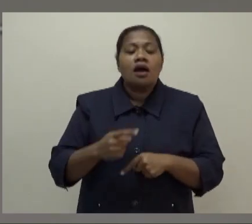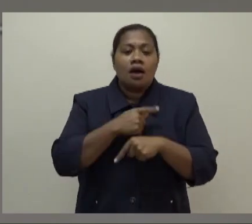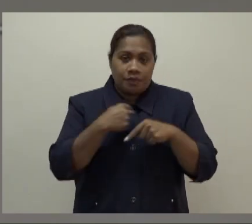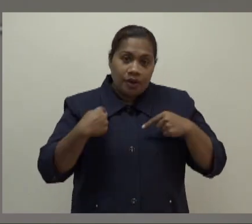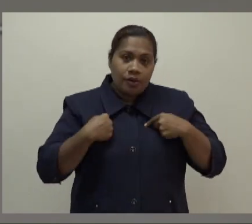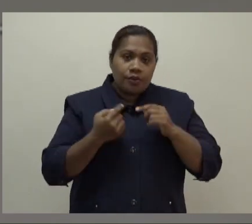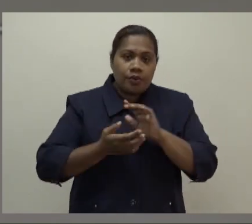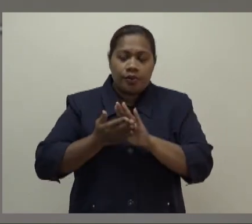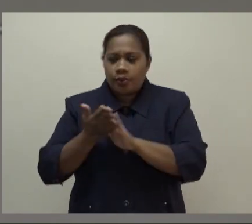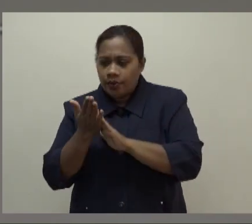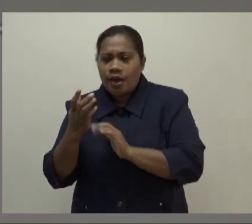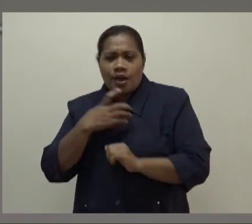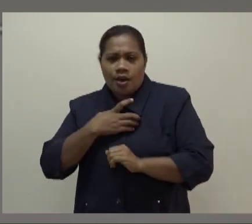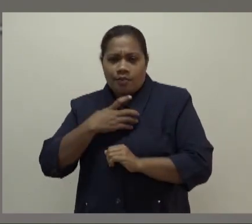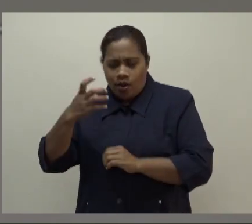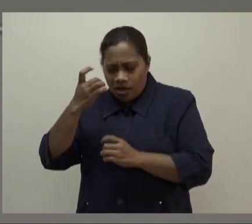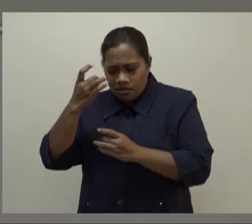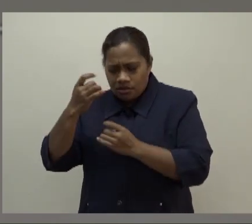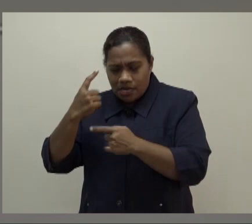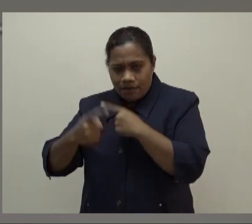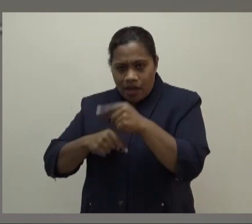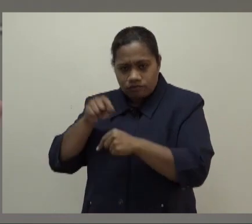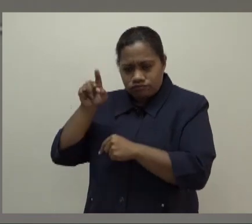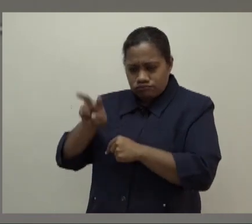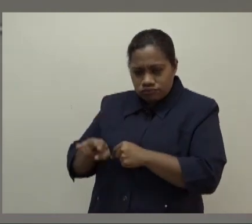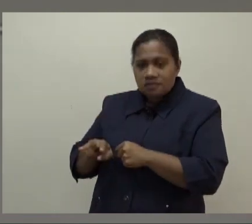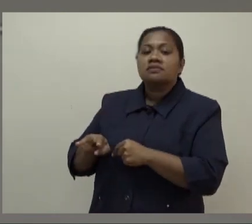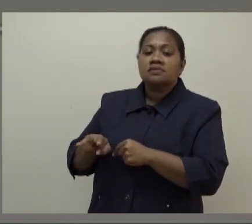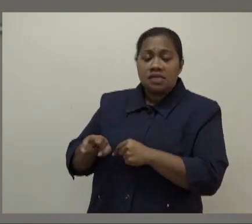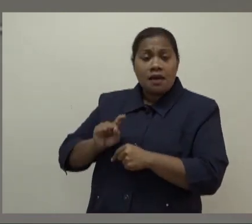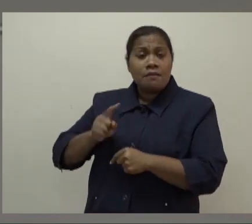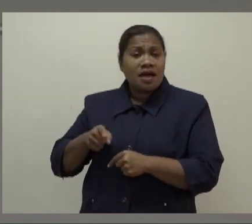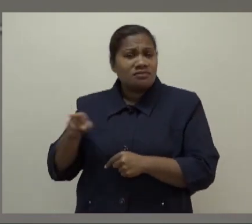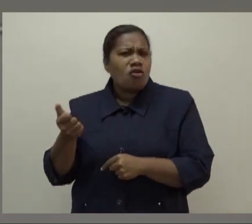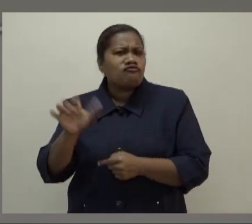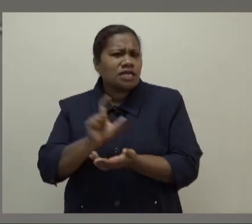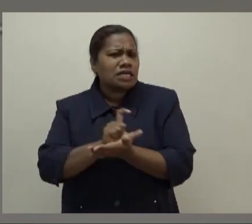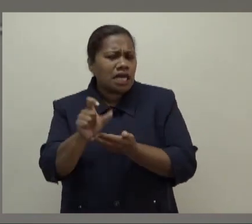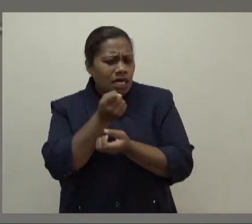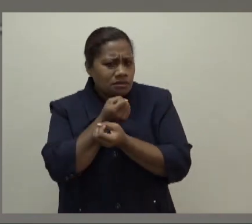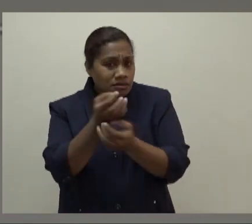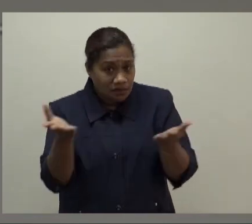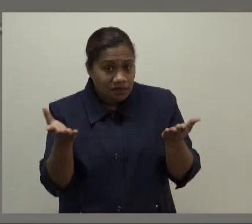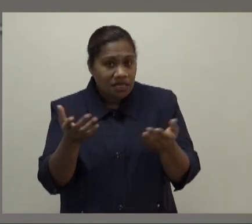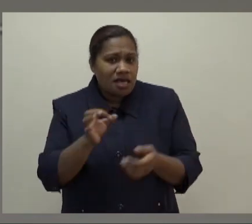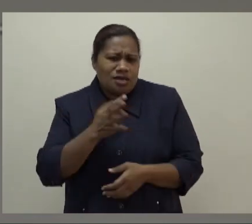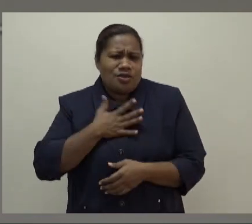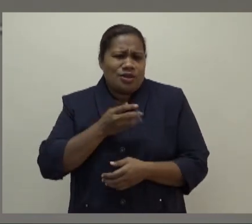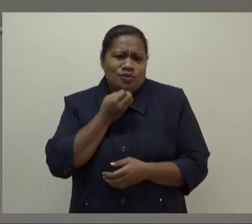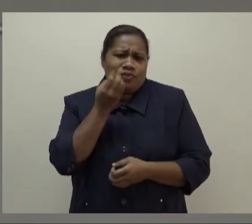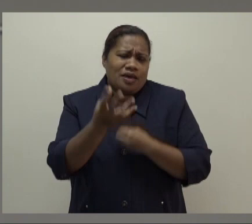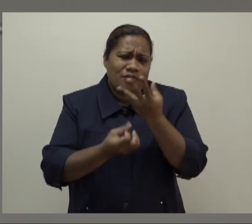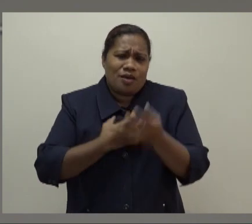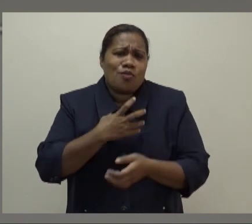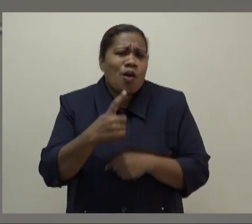that in more detail and we'll be able to get up. But that has been, I think that has been clearly stated and I wouldn't want to say anything further